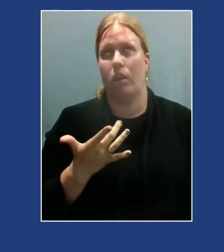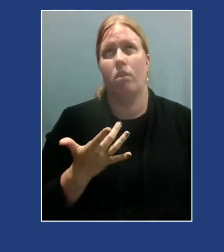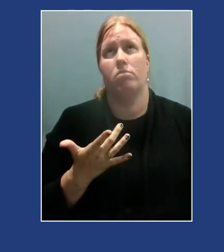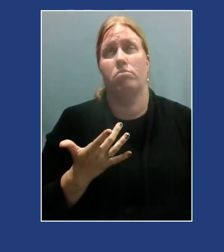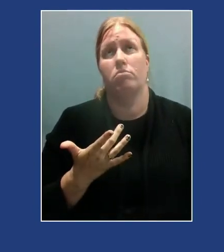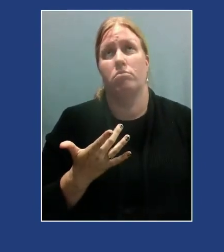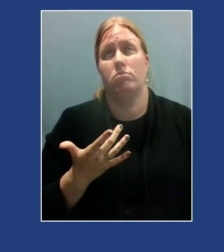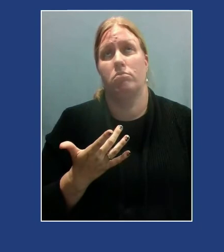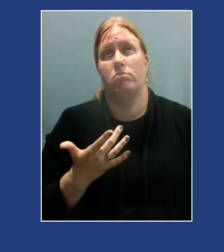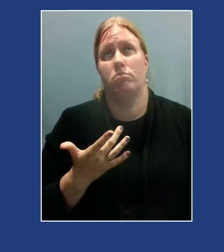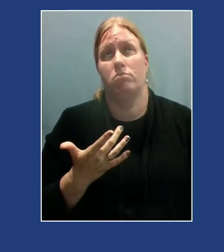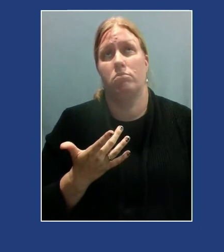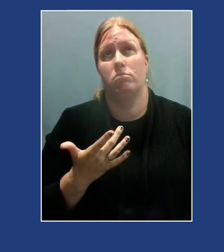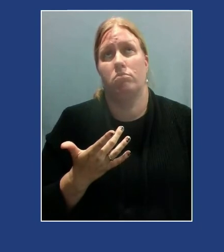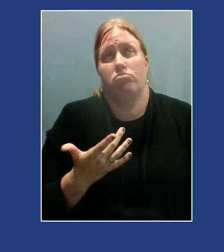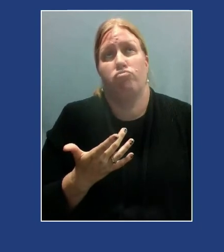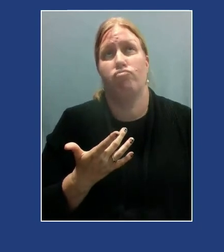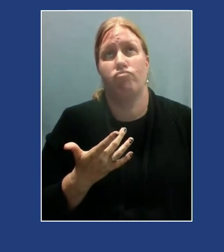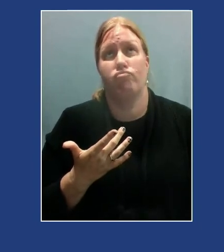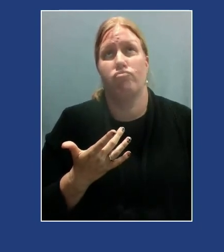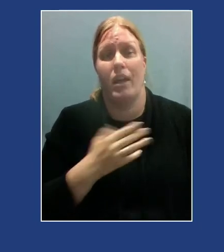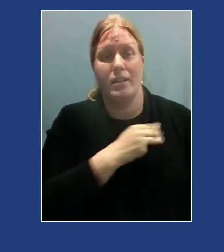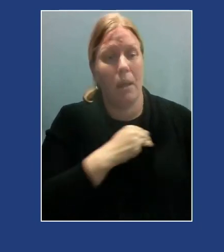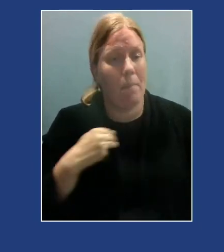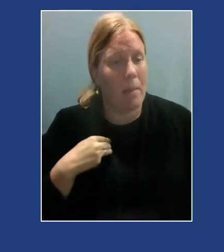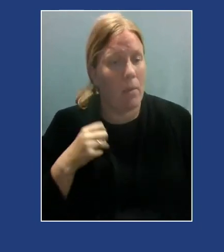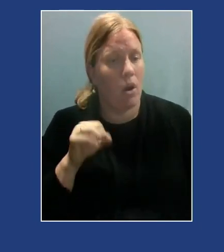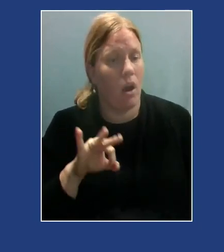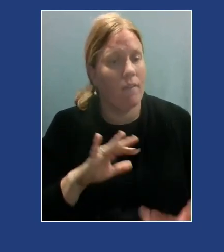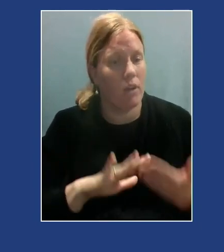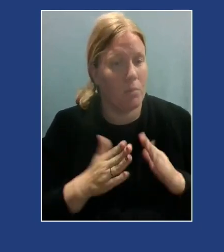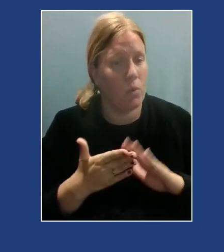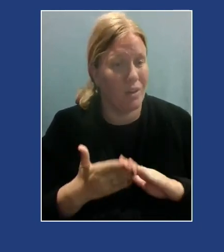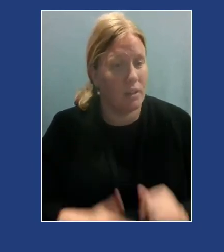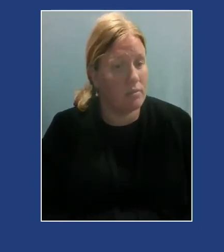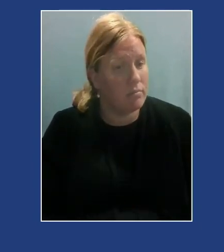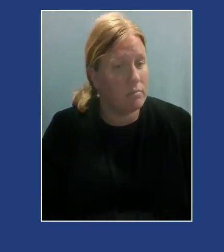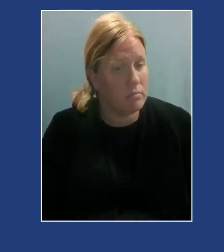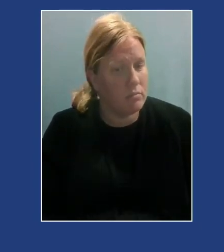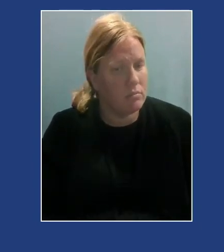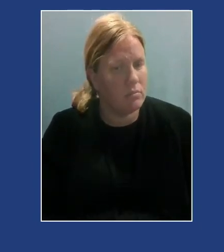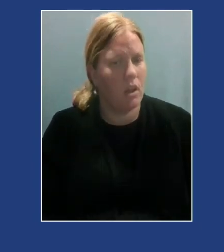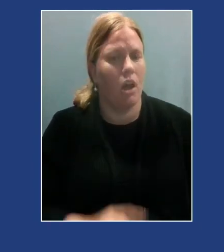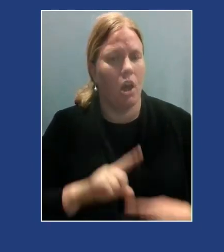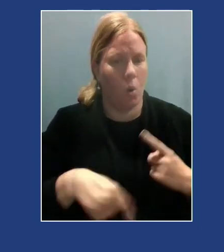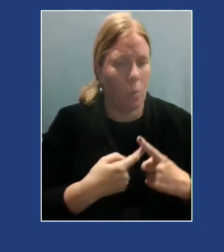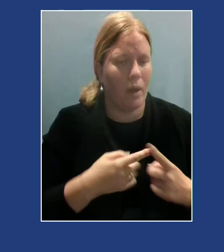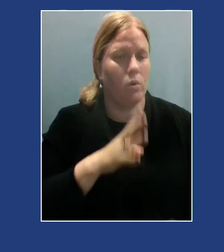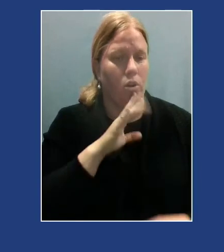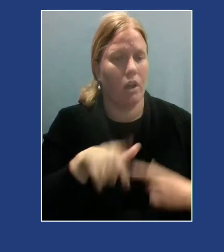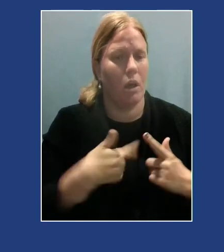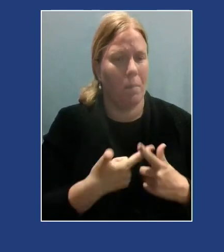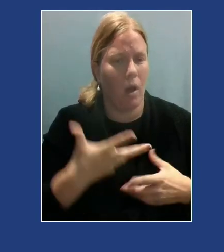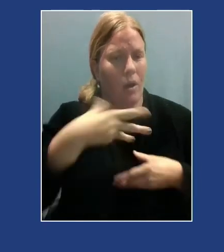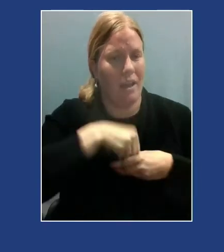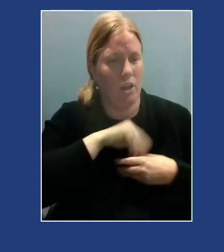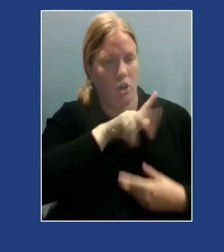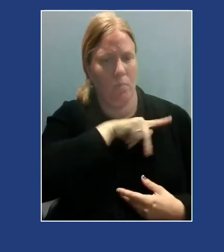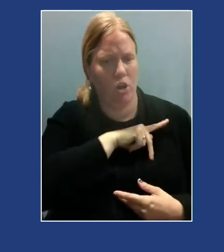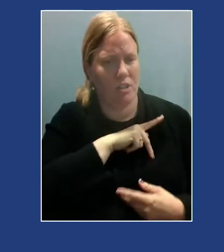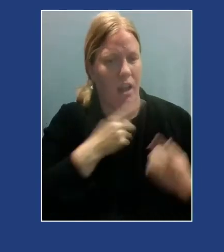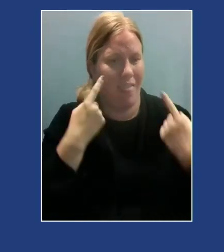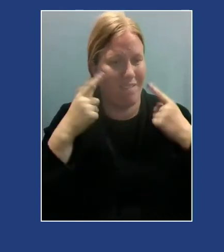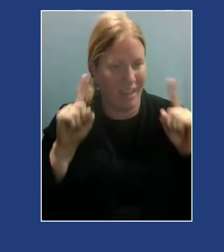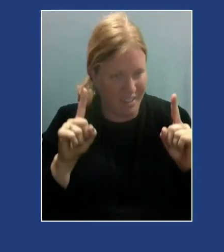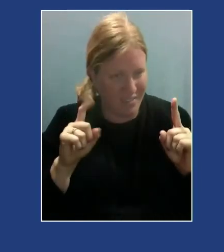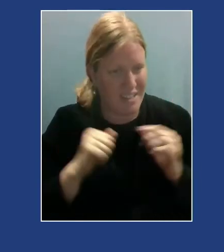where you can see yourself as a member of a community? And when we're talking about interpersonal effectiveness with my clients, we